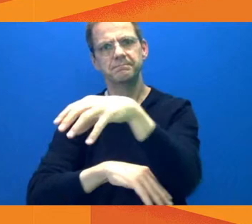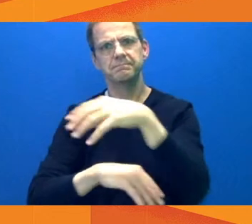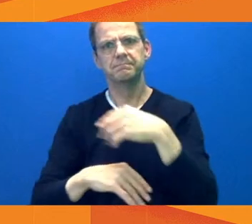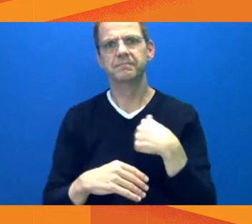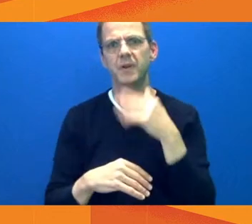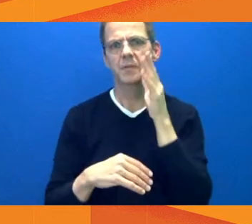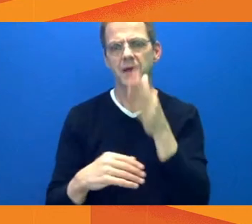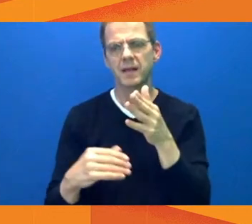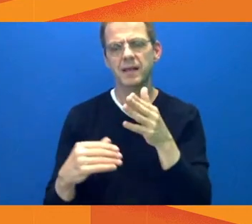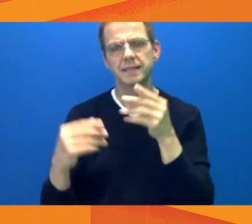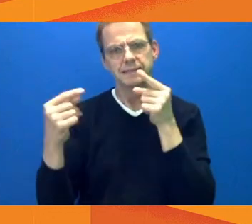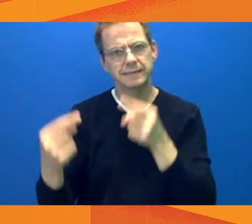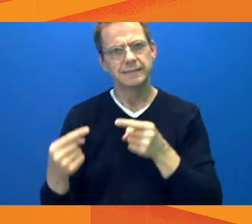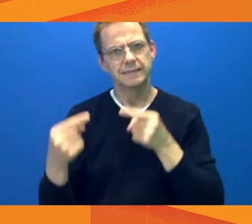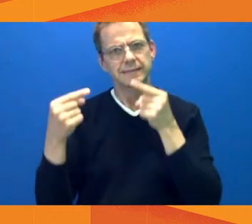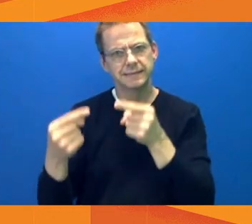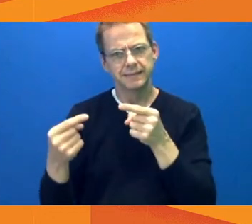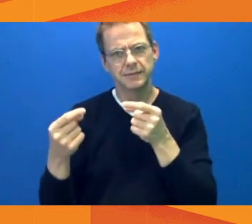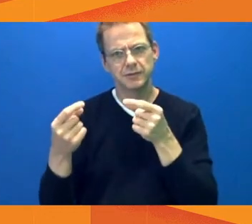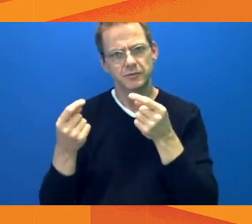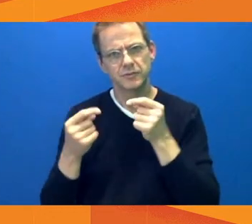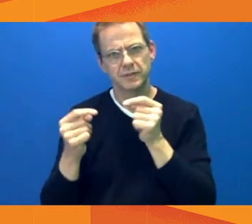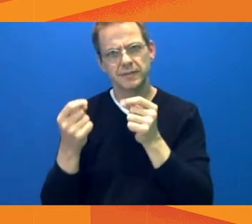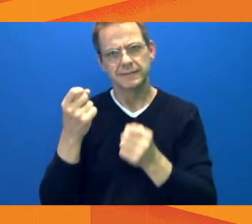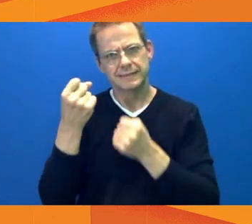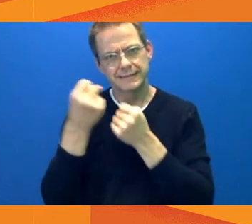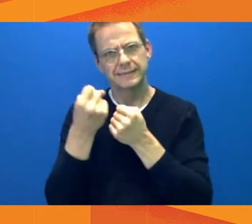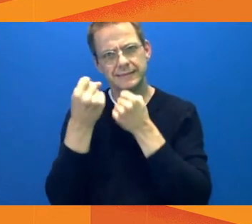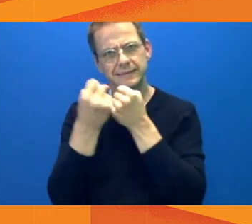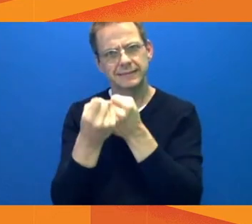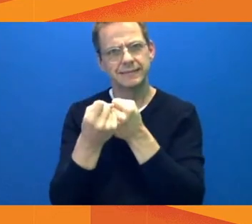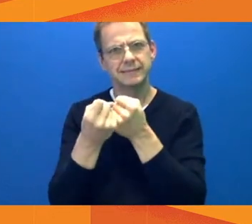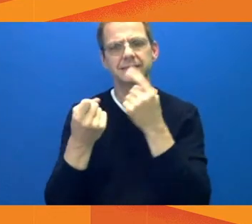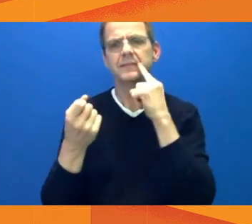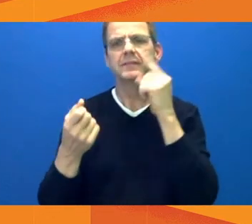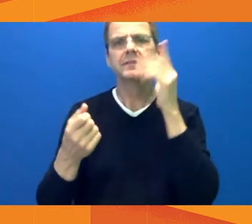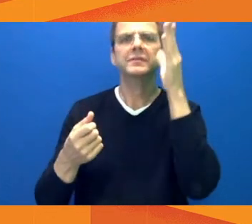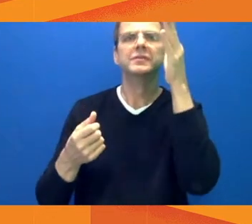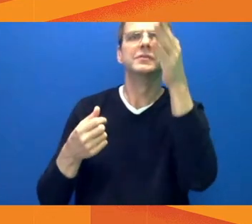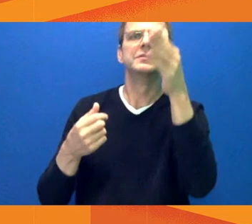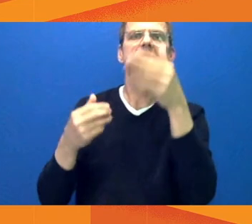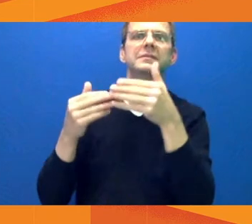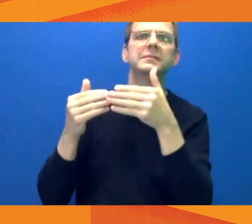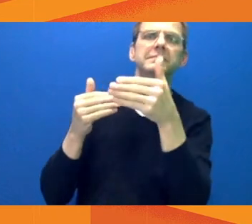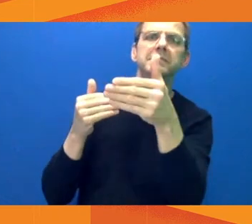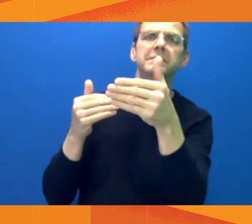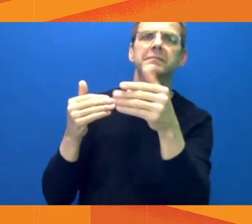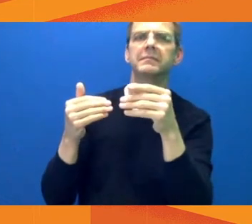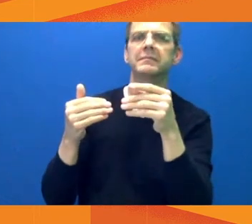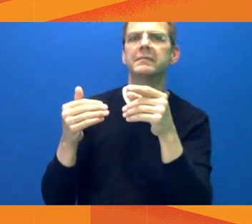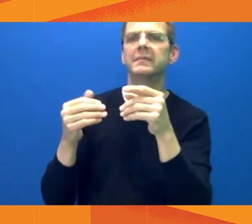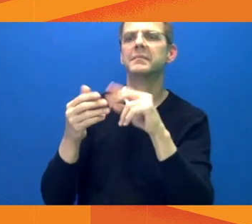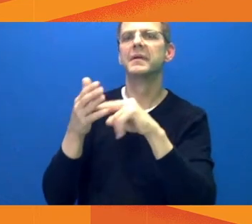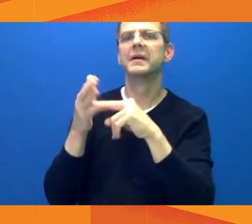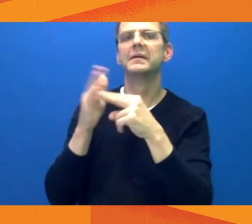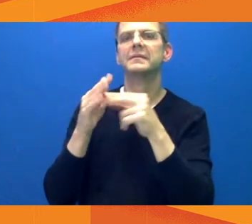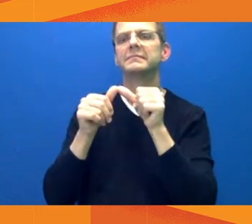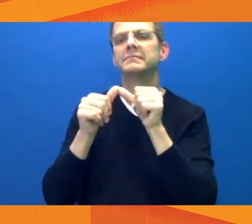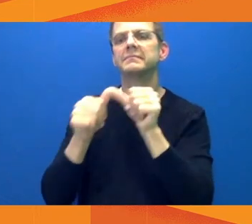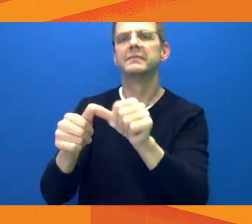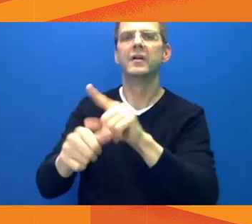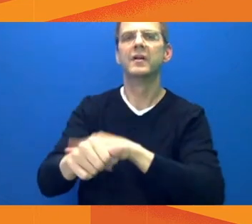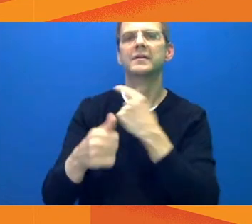Homeward Trust to support those experiencing homelessness, the responsibility for these issues falls squarely on the senior orders of government.